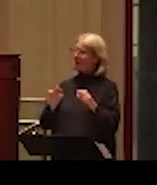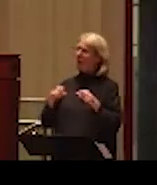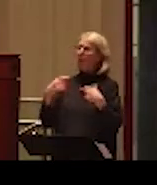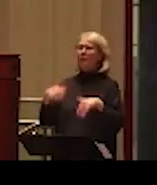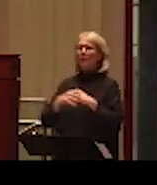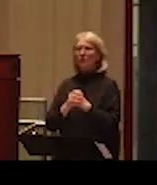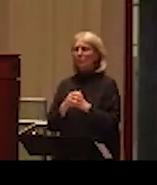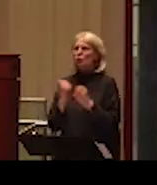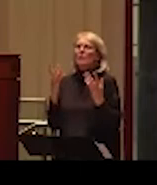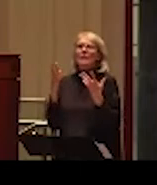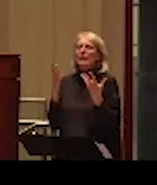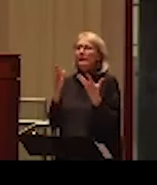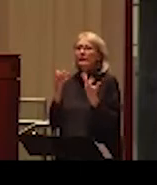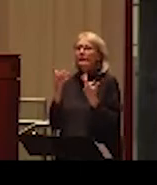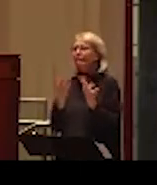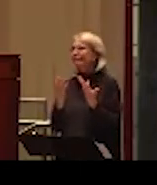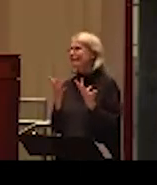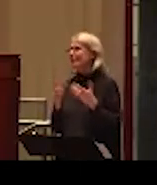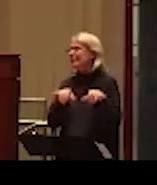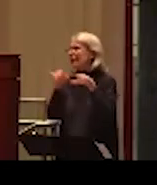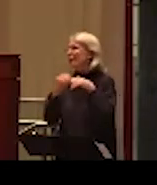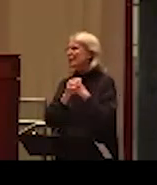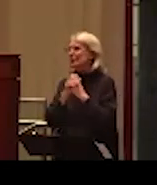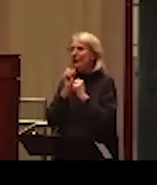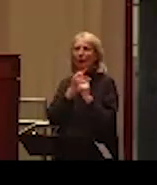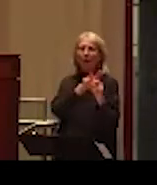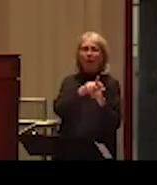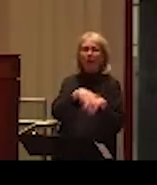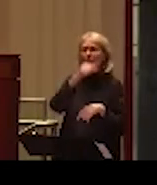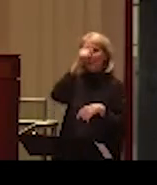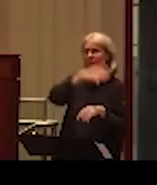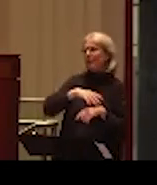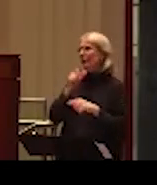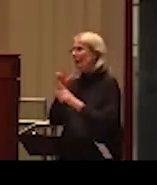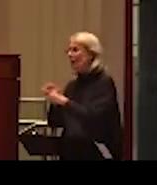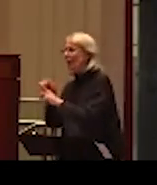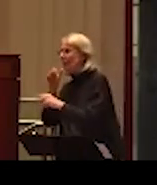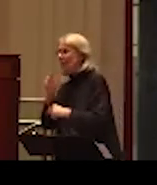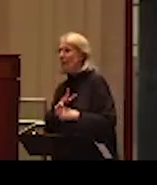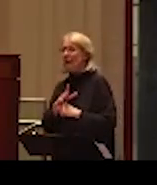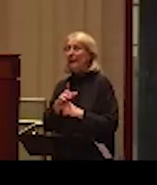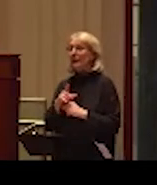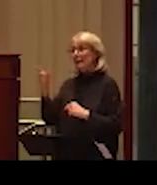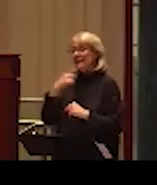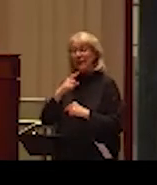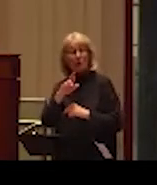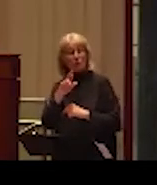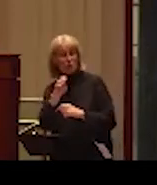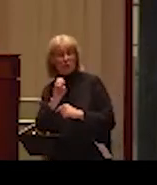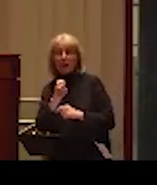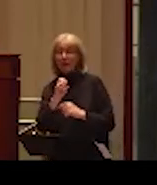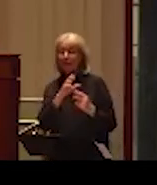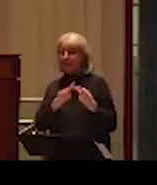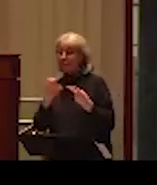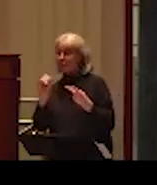double standards and issues in place. And they told me, do you think that it's easy to do research on race and crime or immigration and